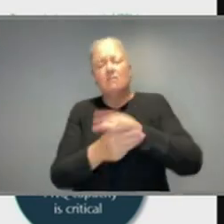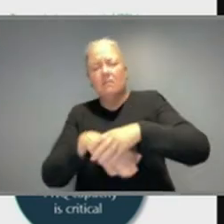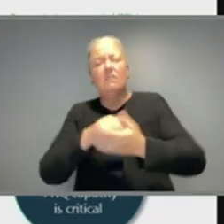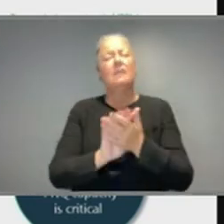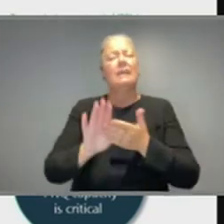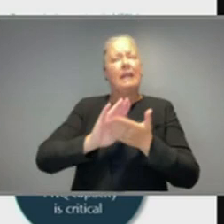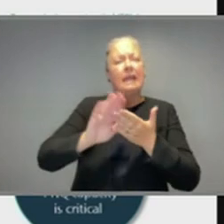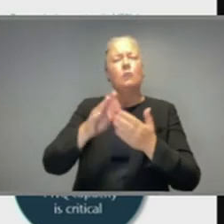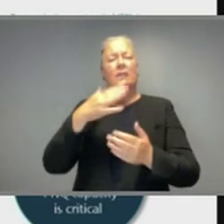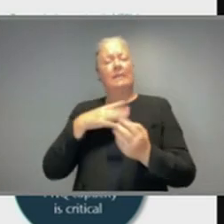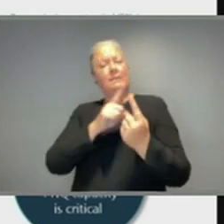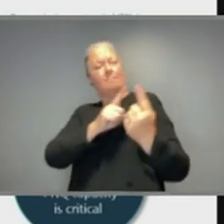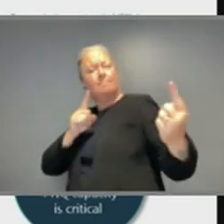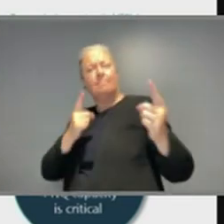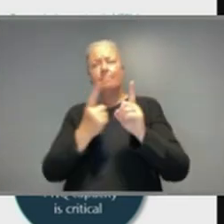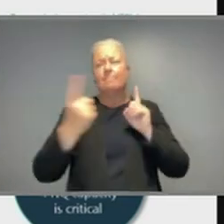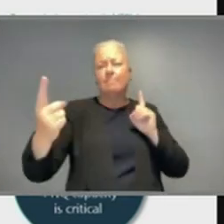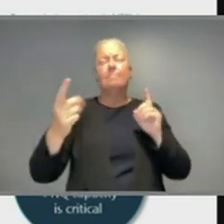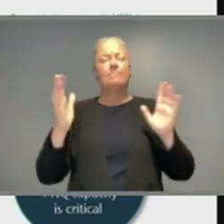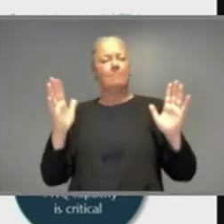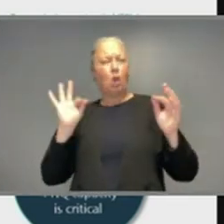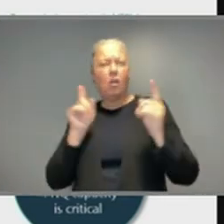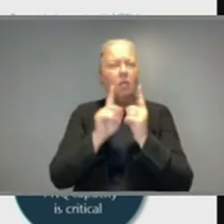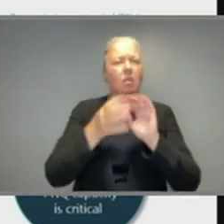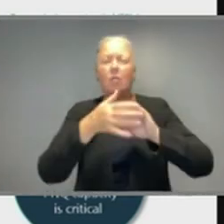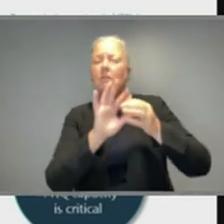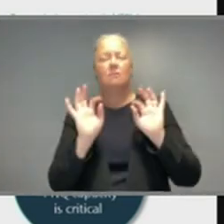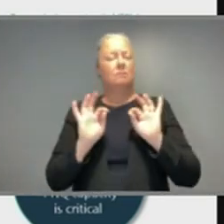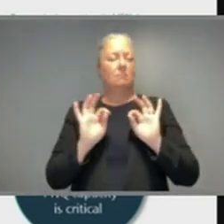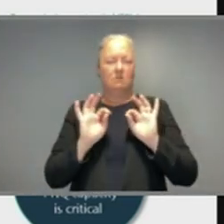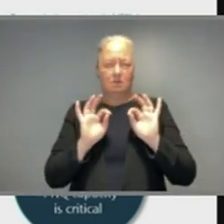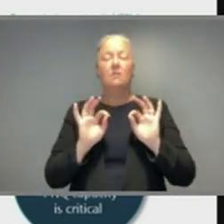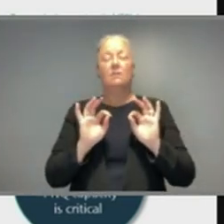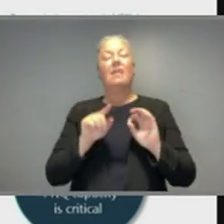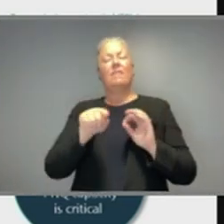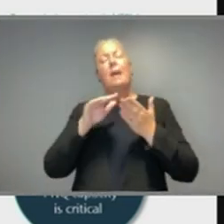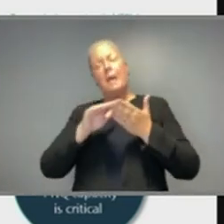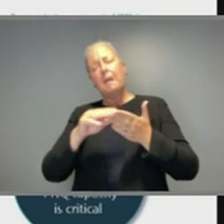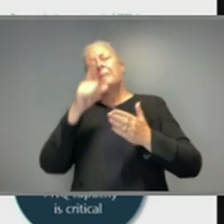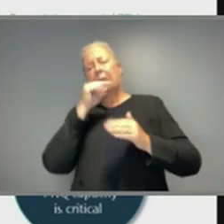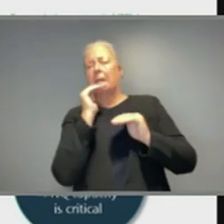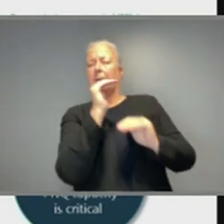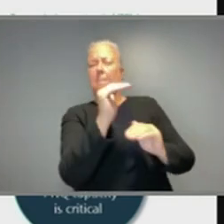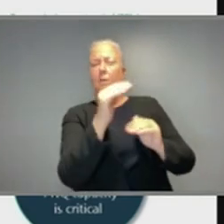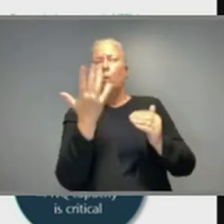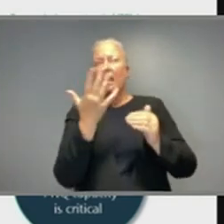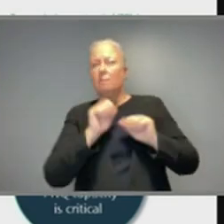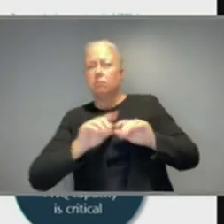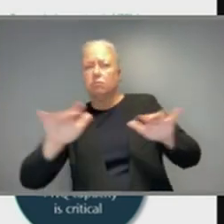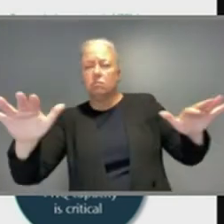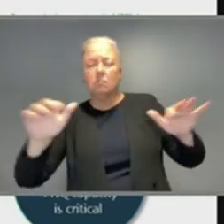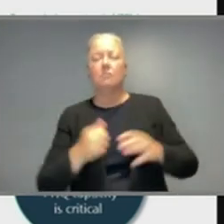masks are actually able to put some constraint on the virus. And when we have a highly effective